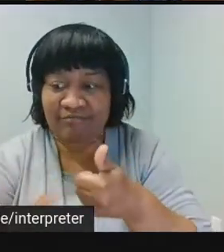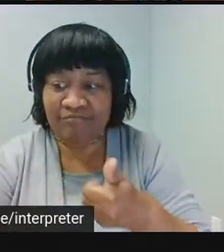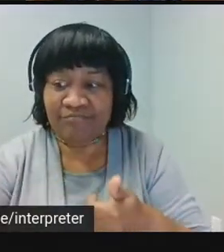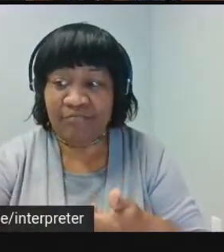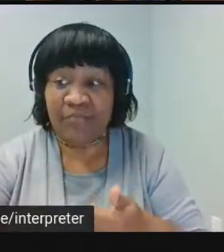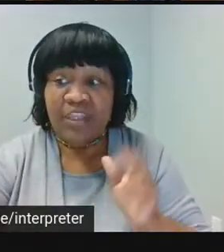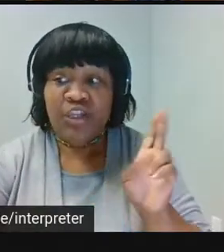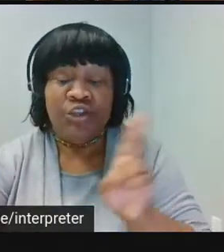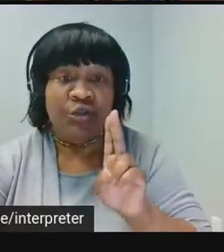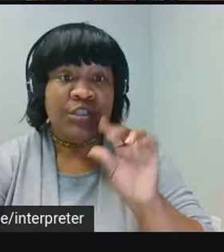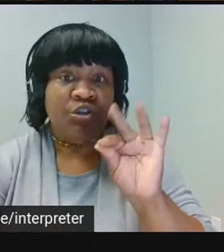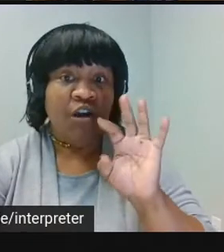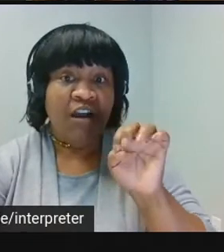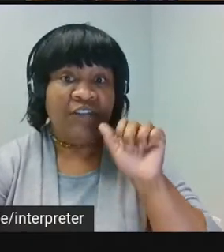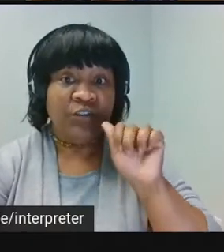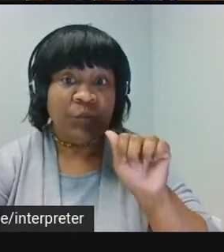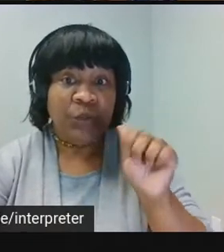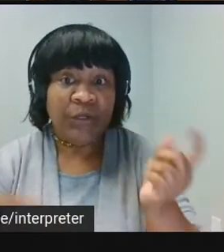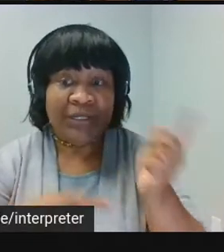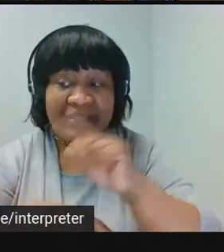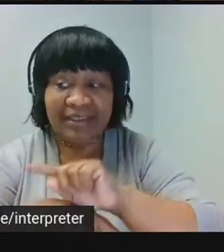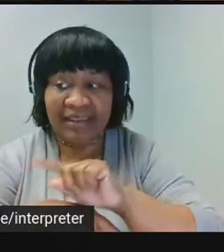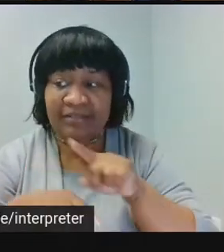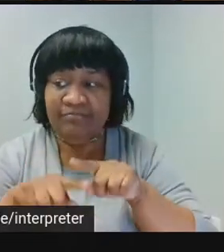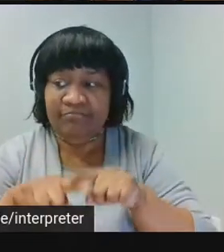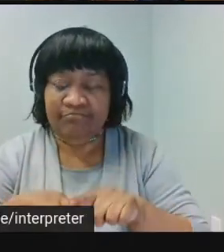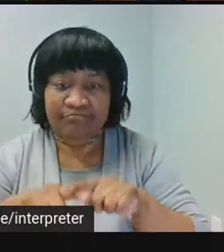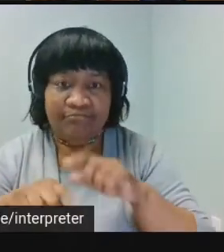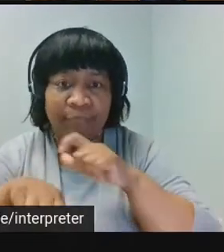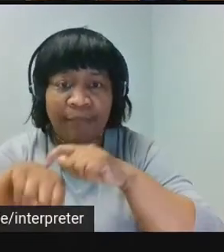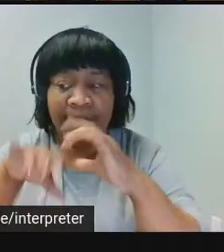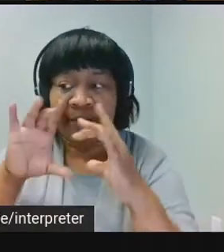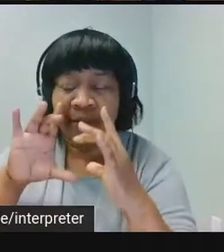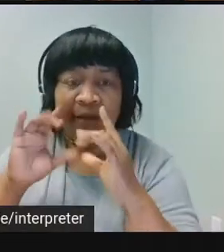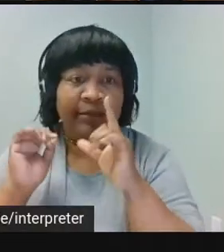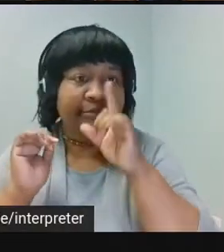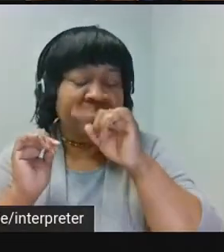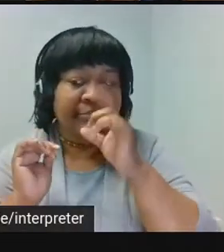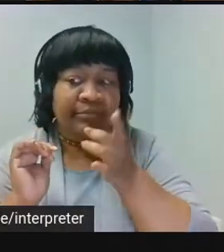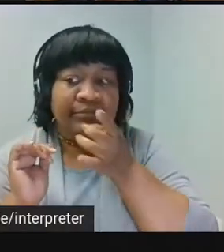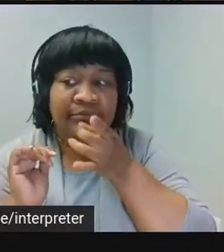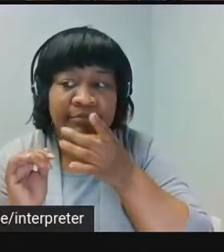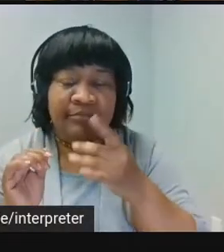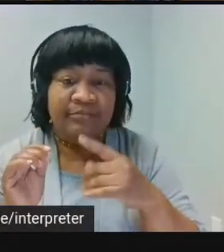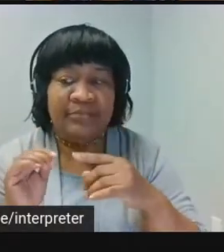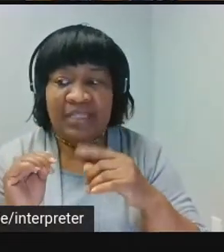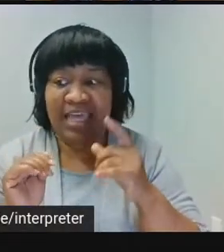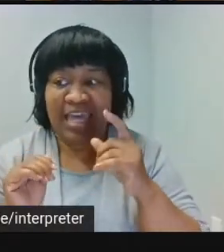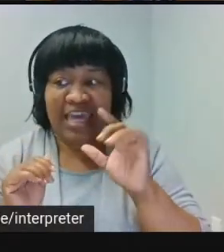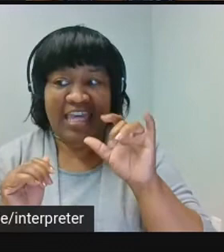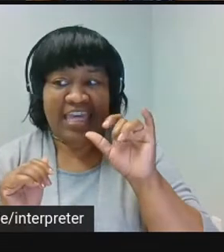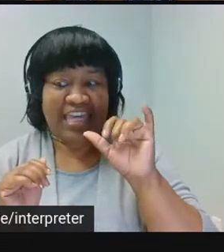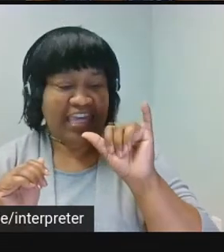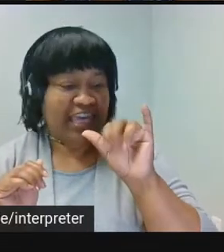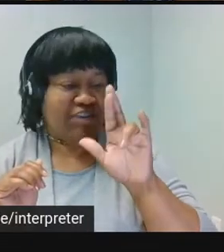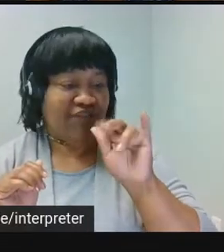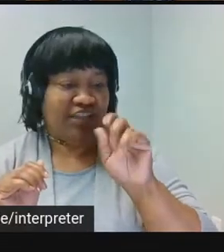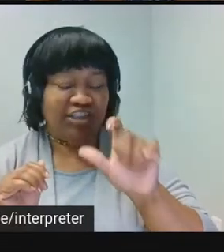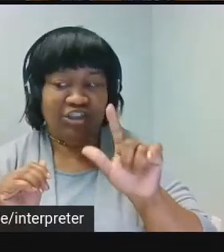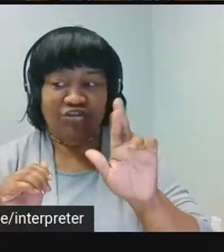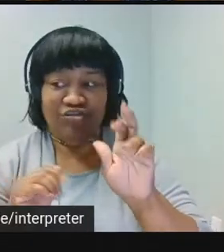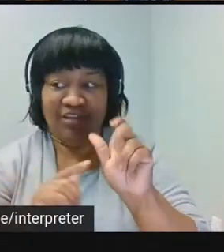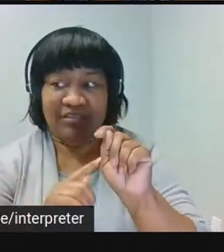Using the office workday that is dependent on clocks and artificial light as a starting point, irrational rest consists of